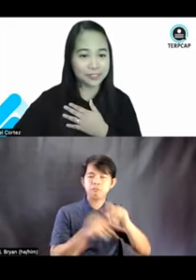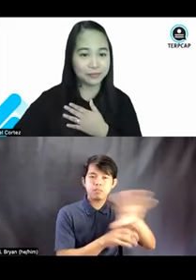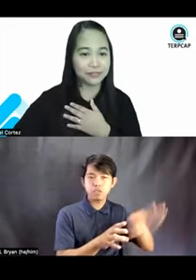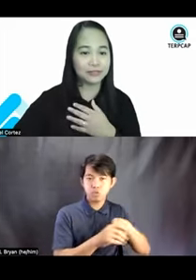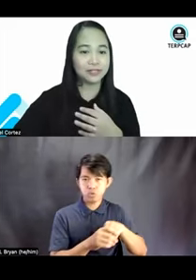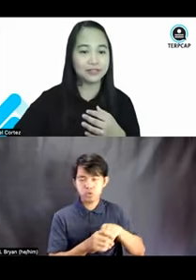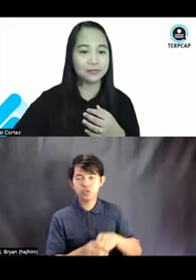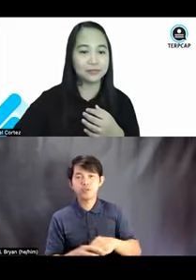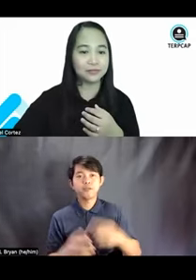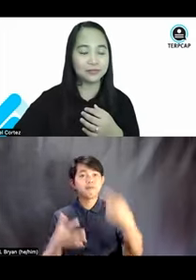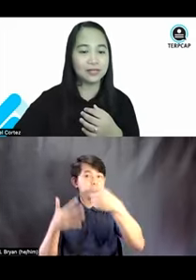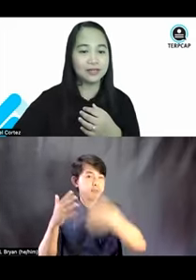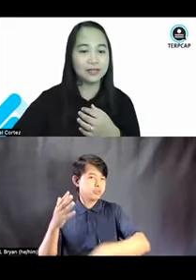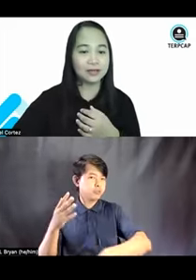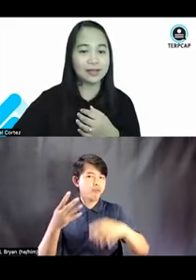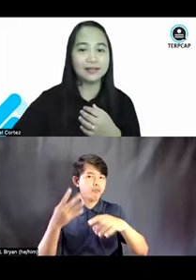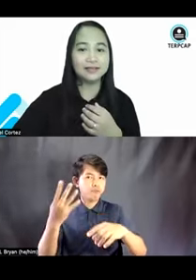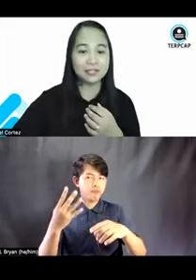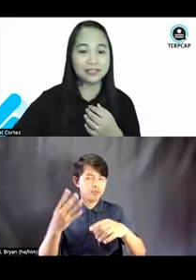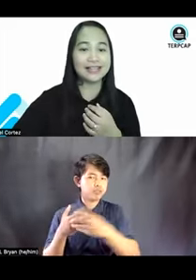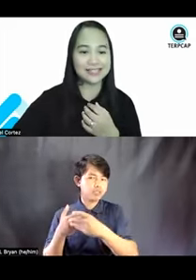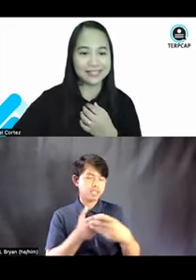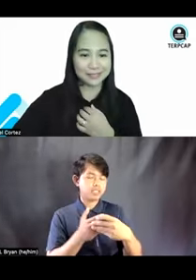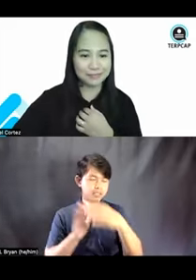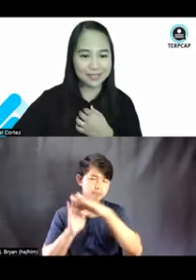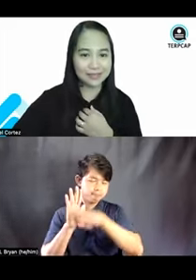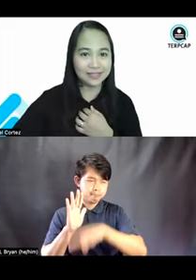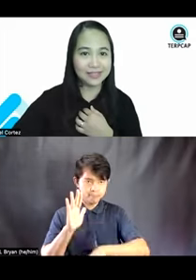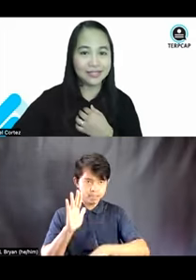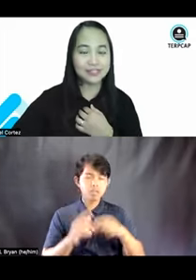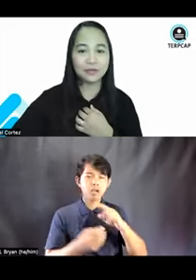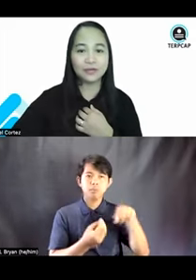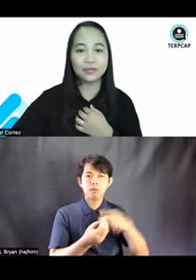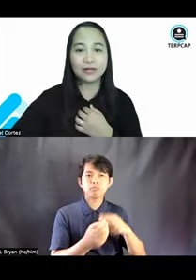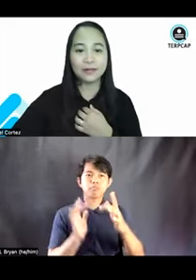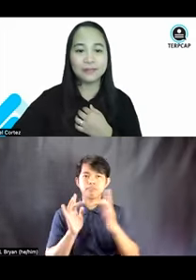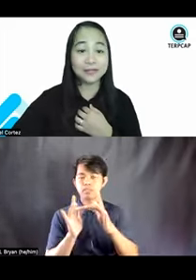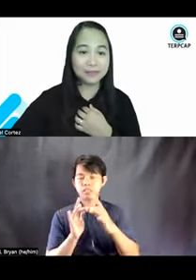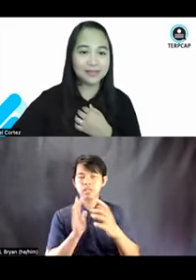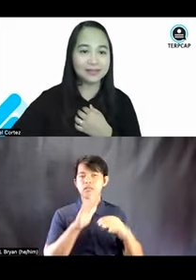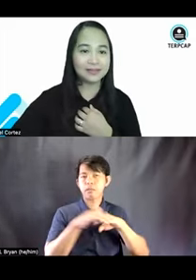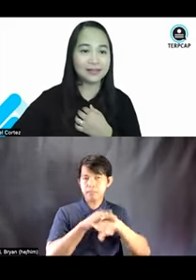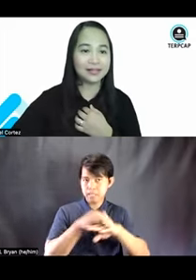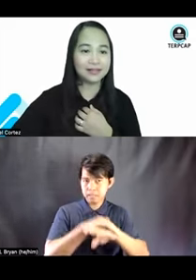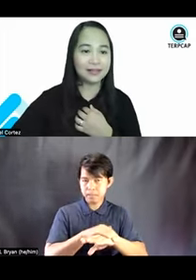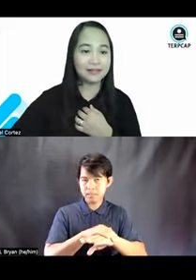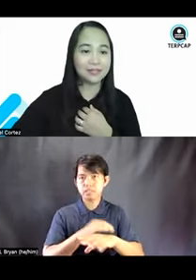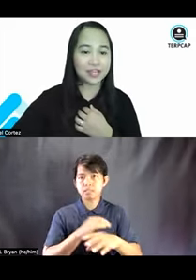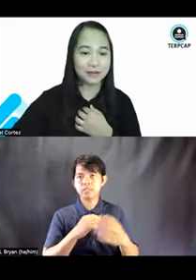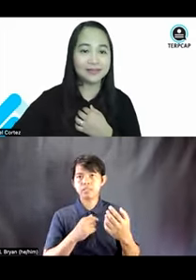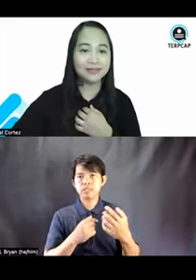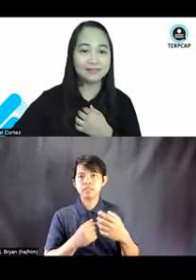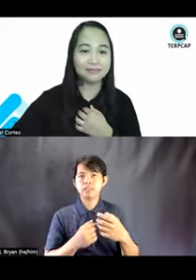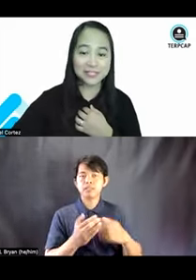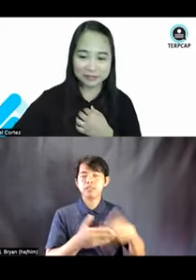principles when it comes to digital accessibility. So, in a bit, I'll be